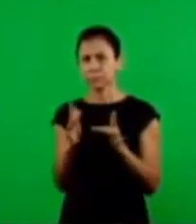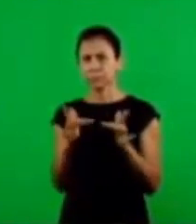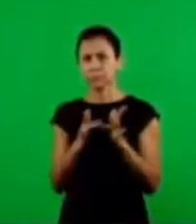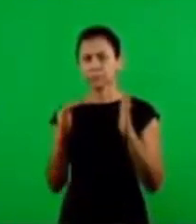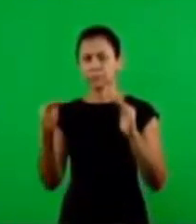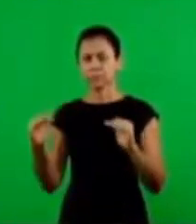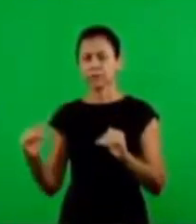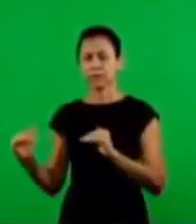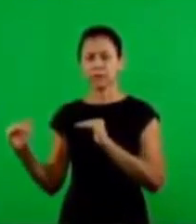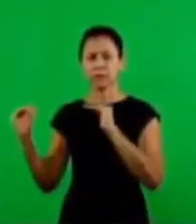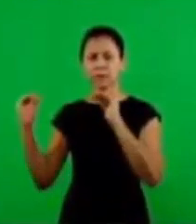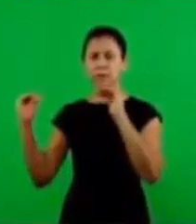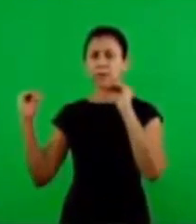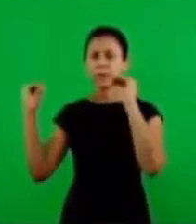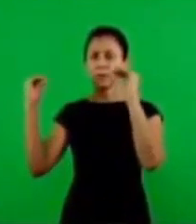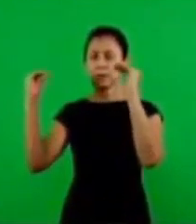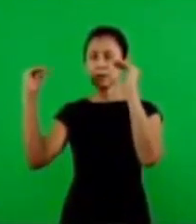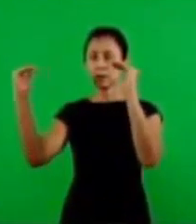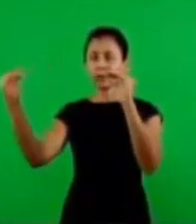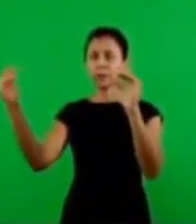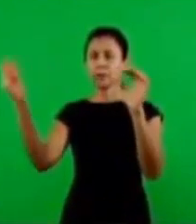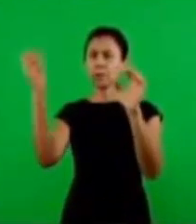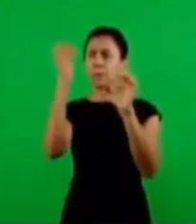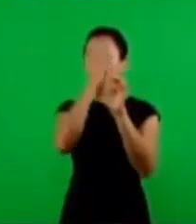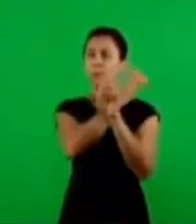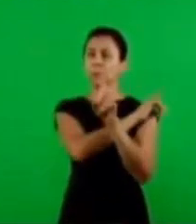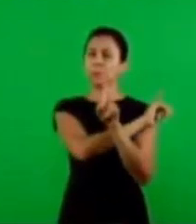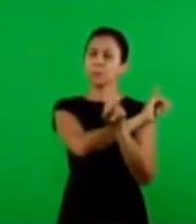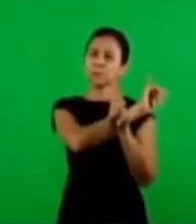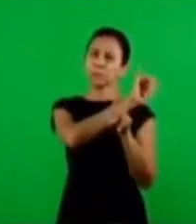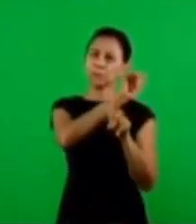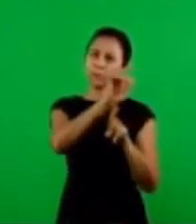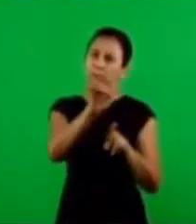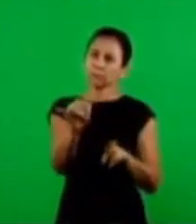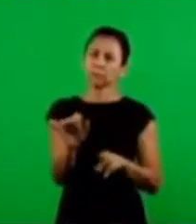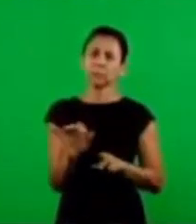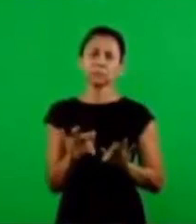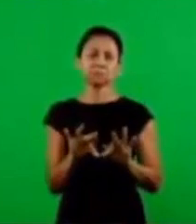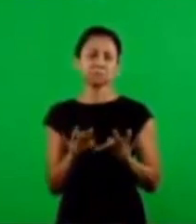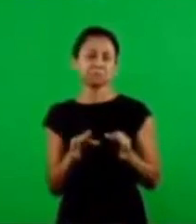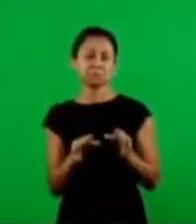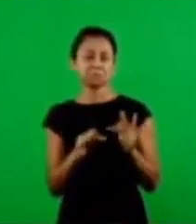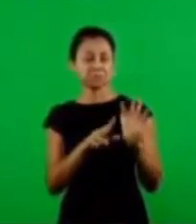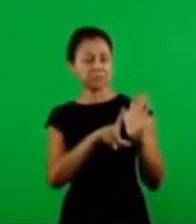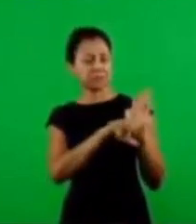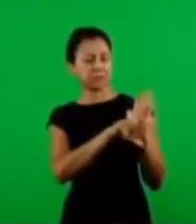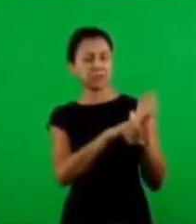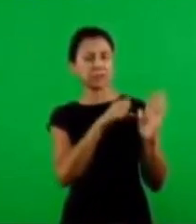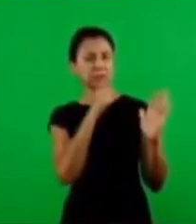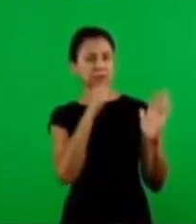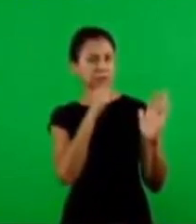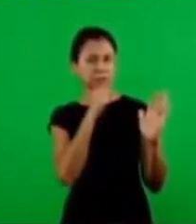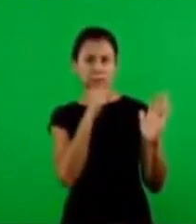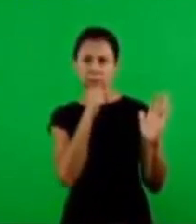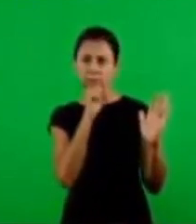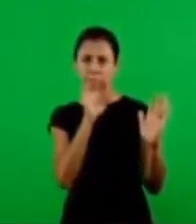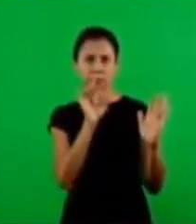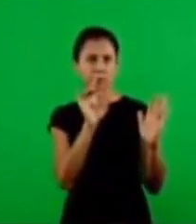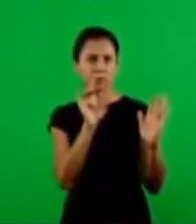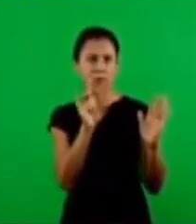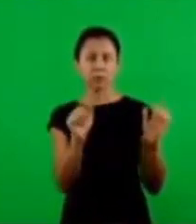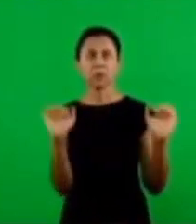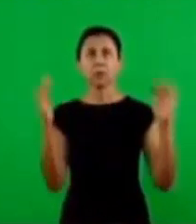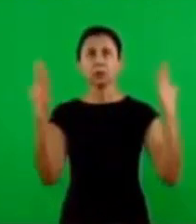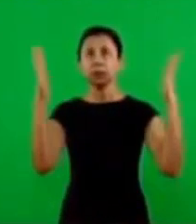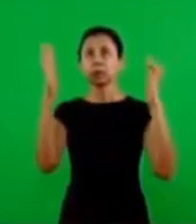the glorification that is prophetic it was not simply a law that was in the old testament